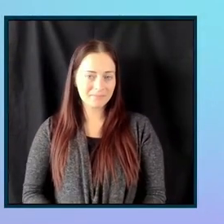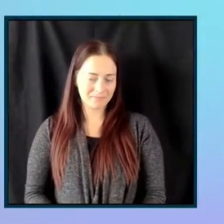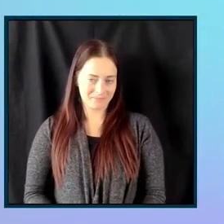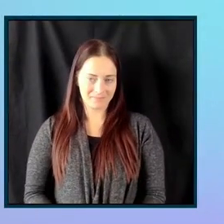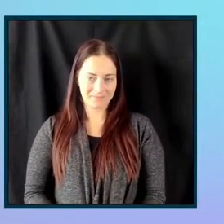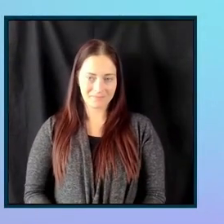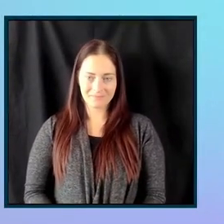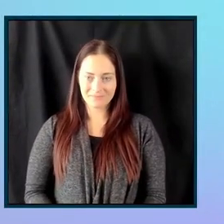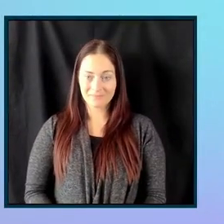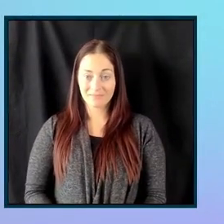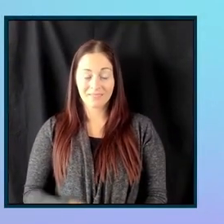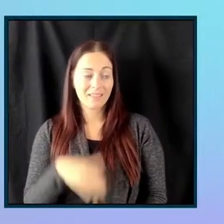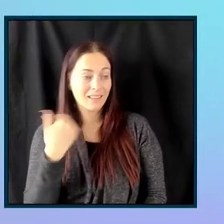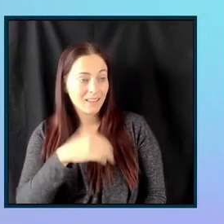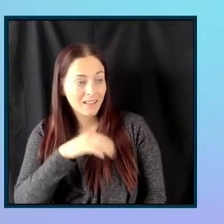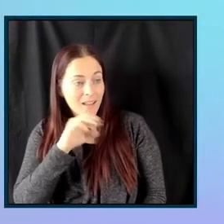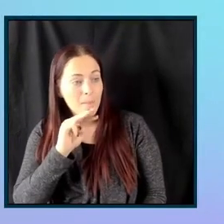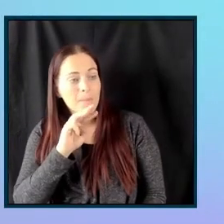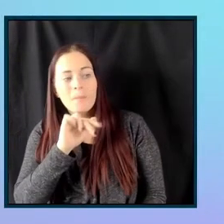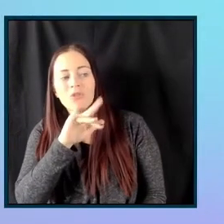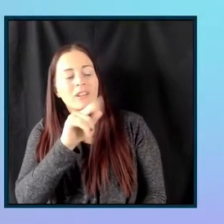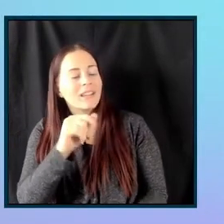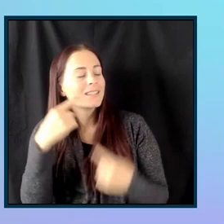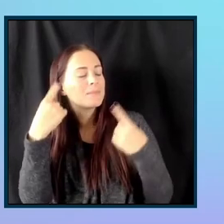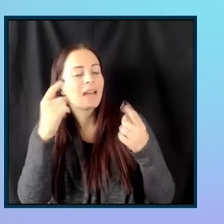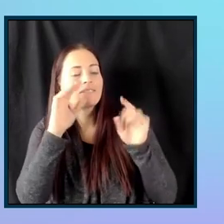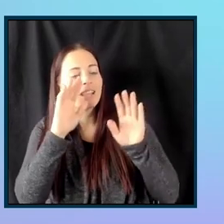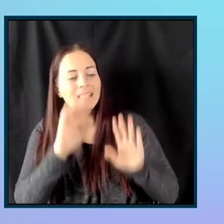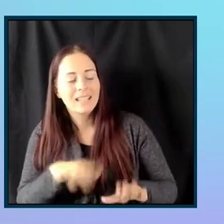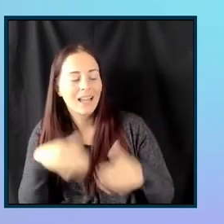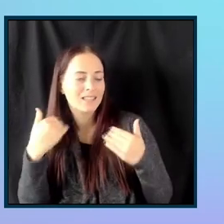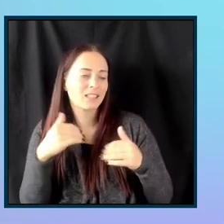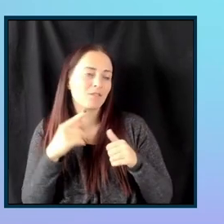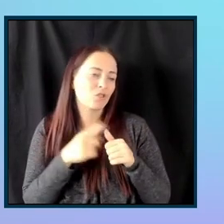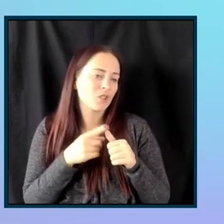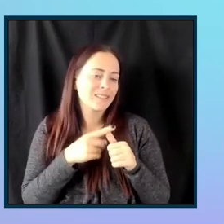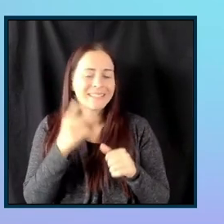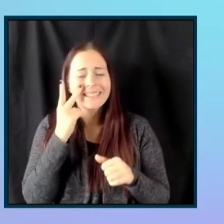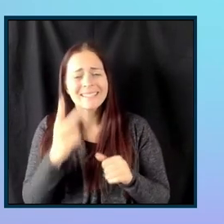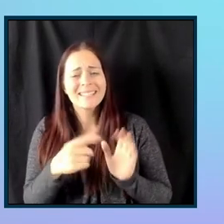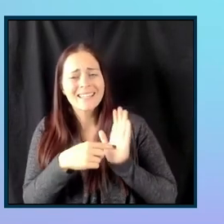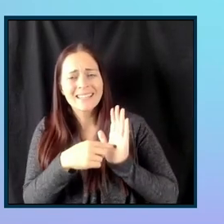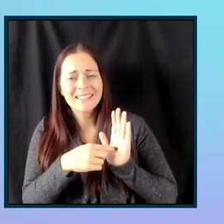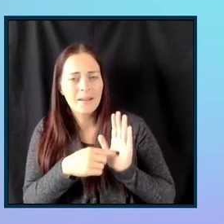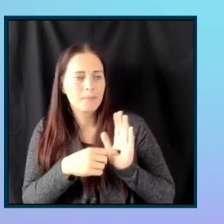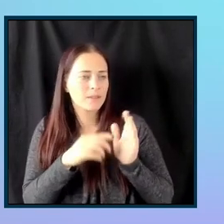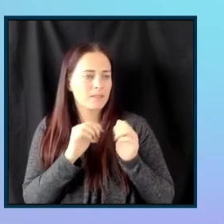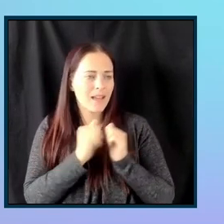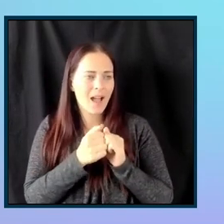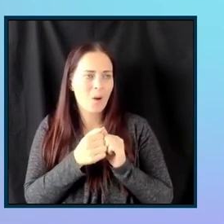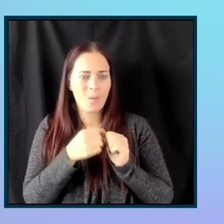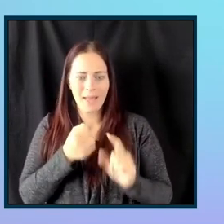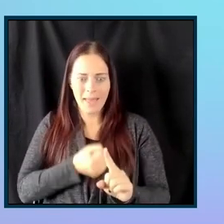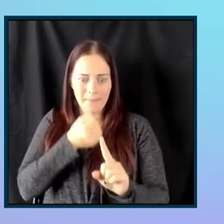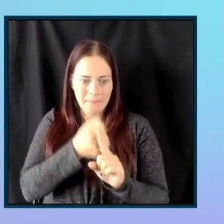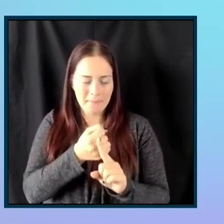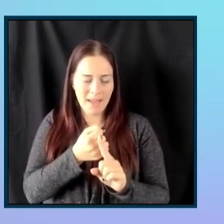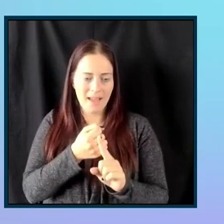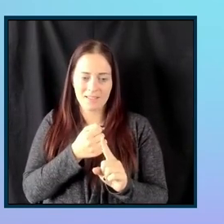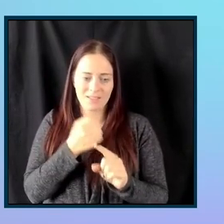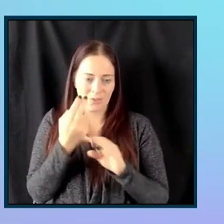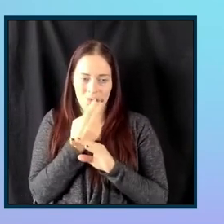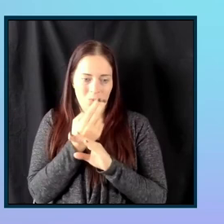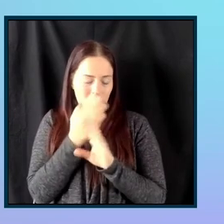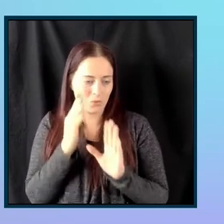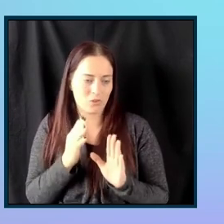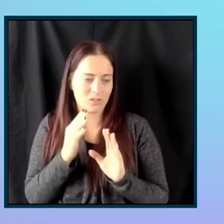Maria, this has been fantastic. First, just seeing the examples of how it impacts a user using voiceover and then just, you know, best practices